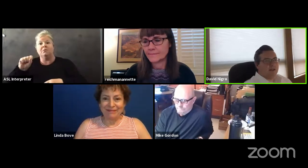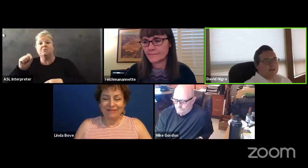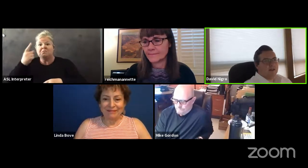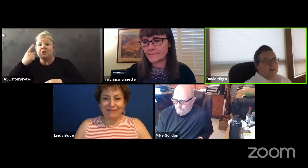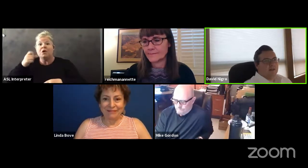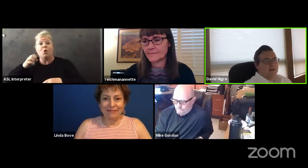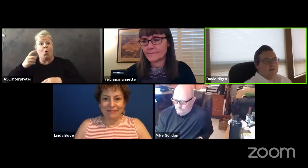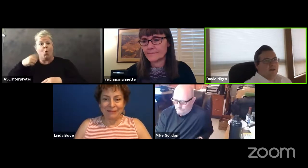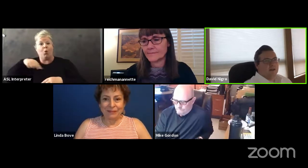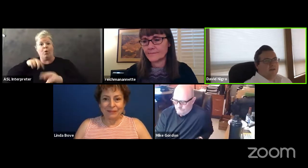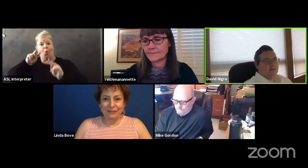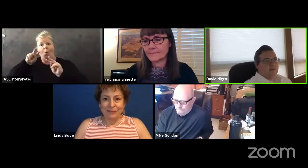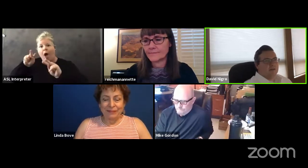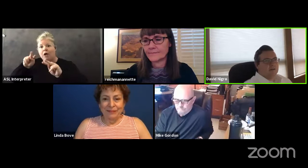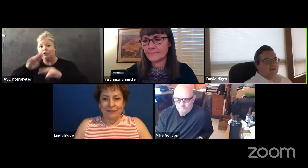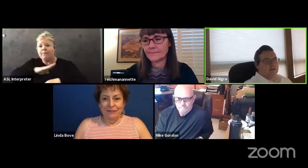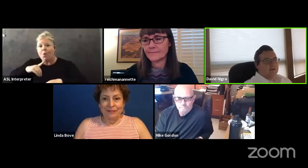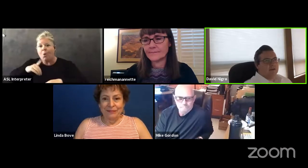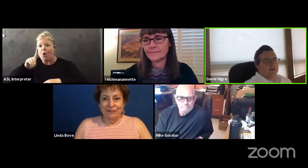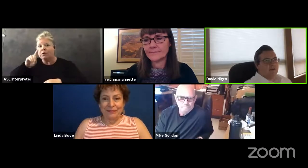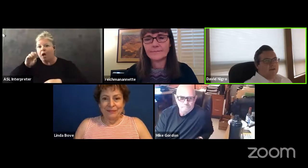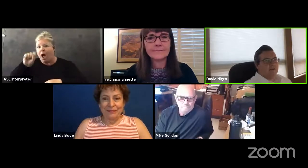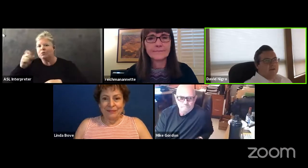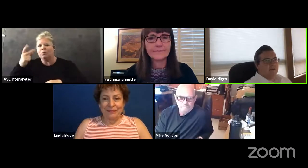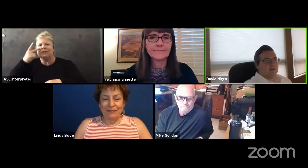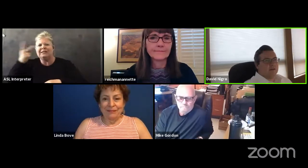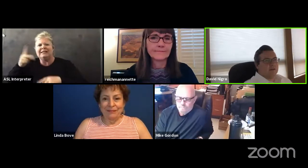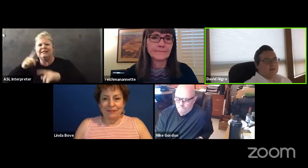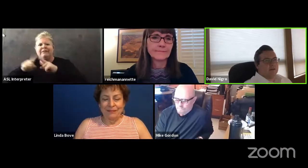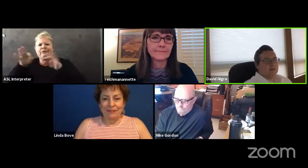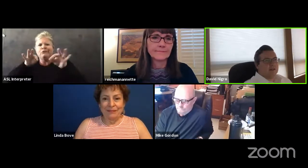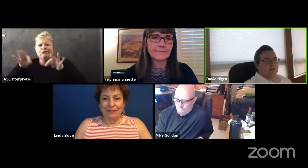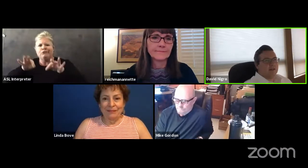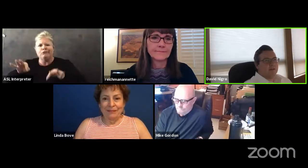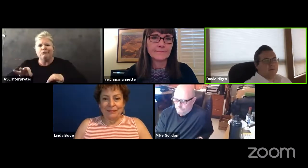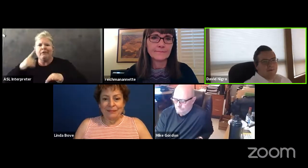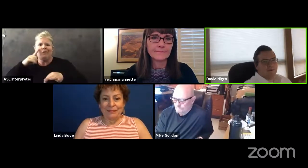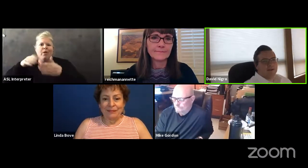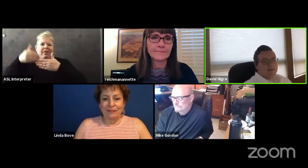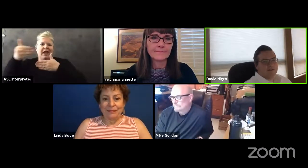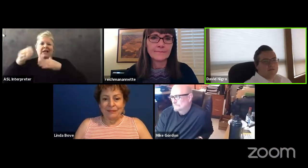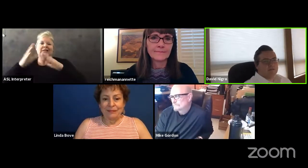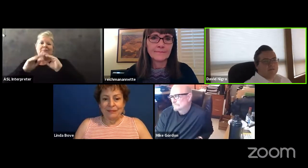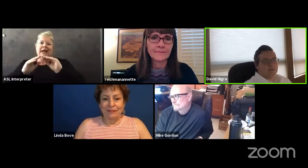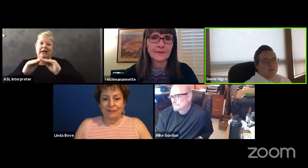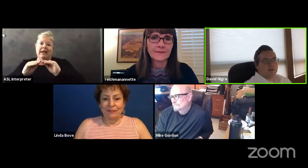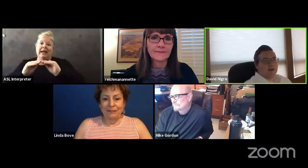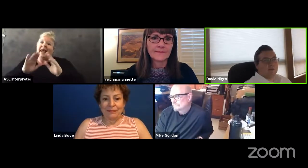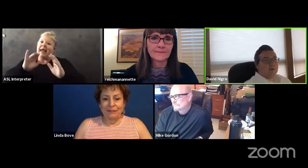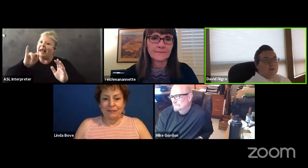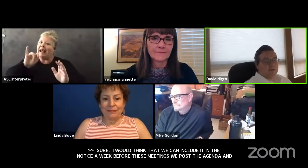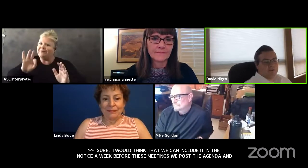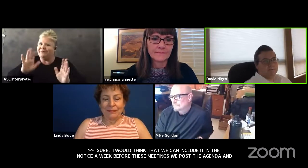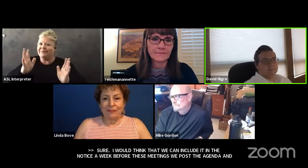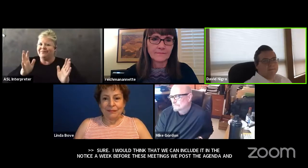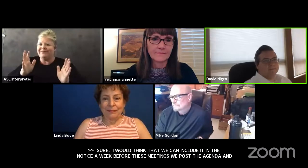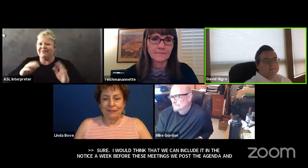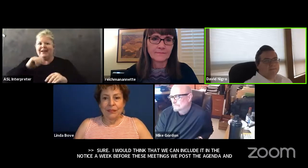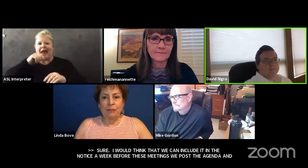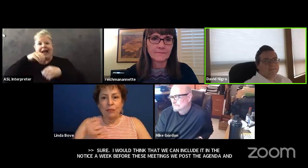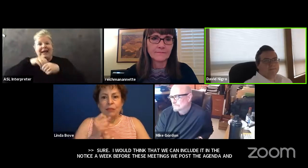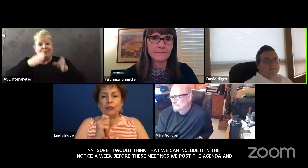to board docs um and and you'll see instructions there for the for the next meeting provided it's you know we're not in person